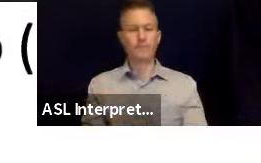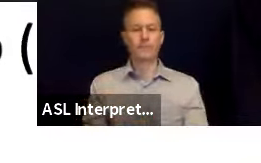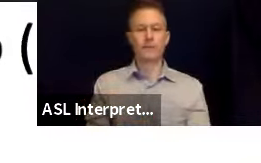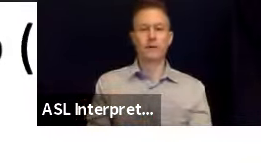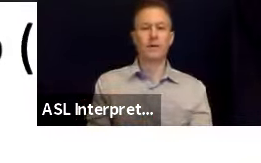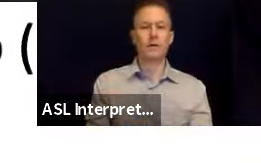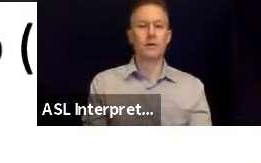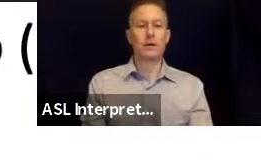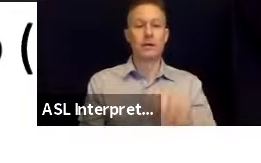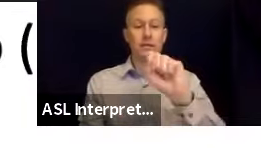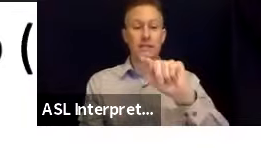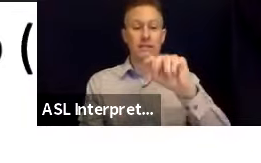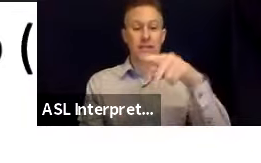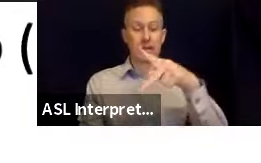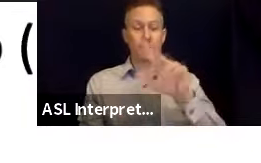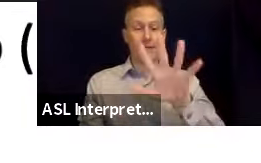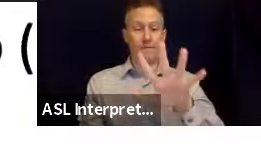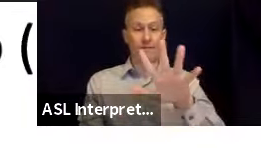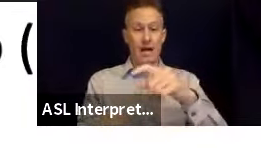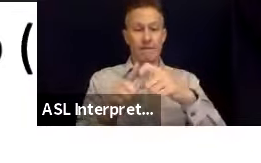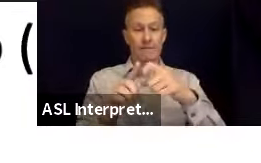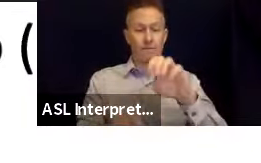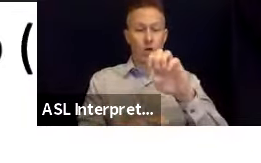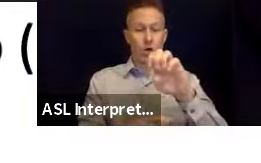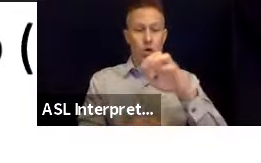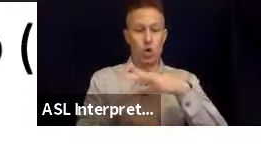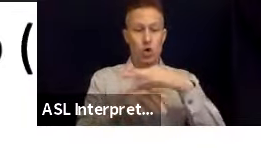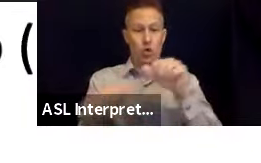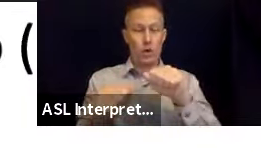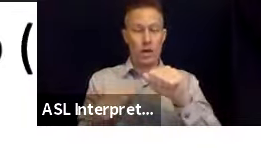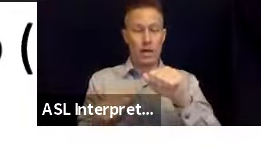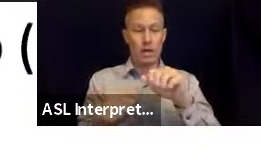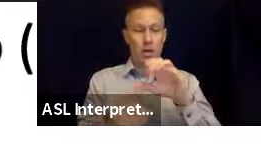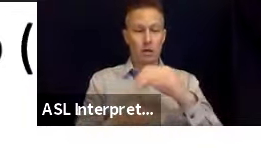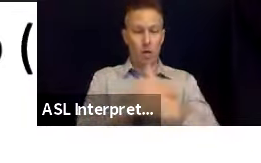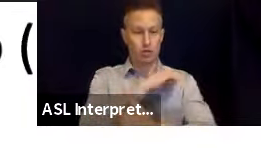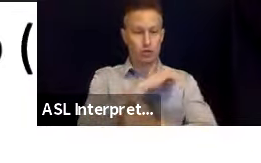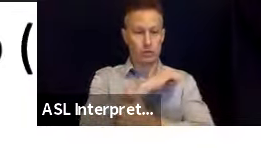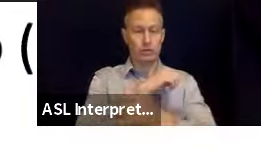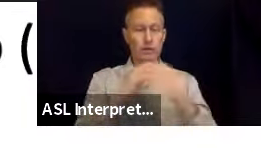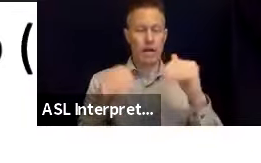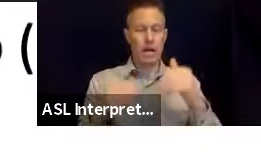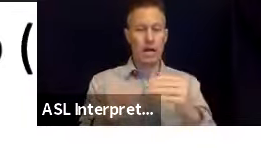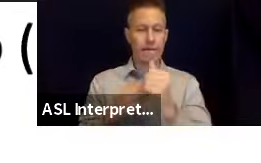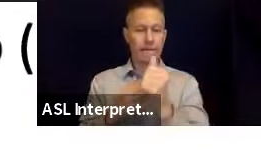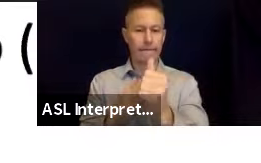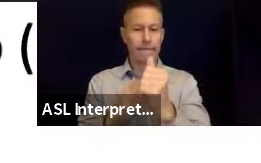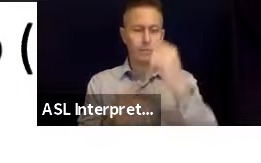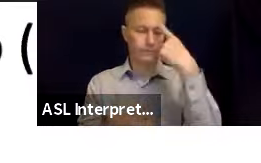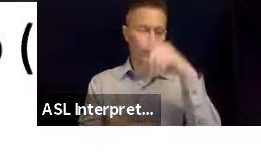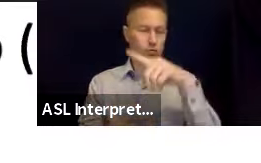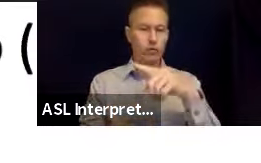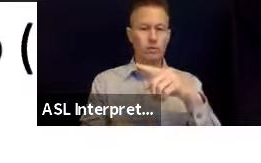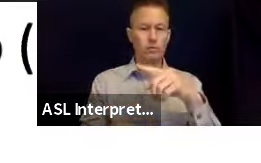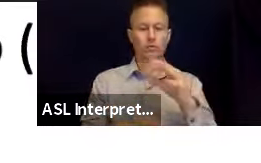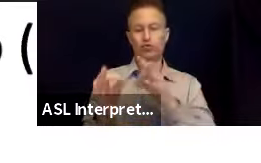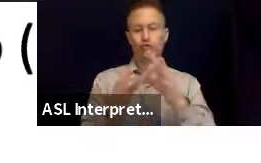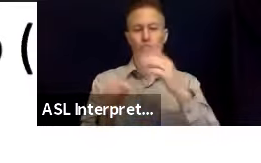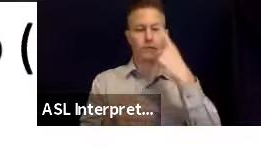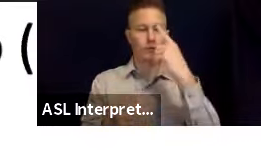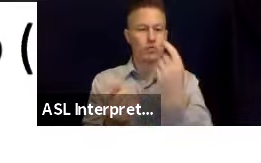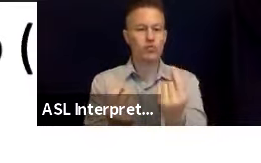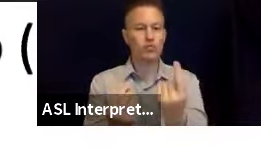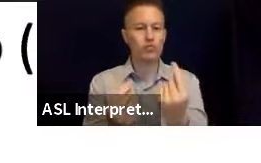there already. Lots of different guidance on what to do in different situations. I mentioned that we have